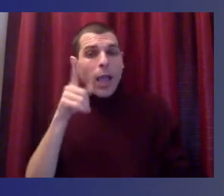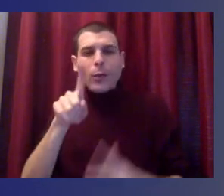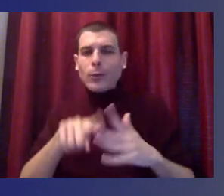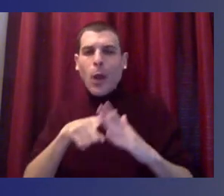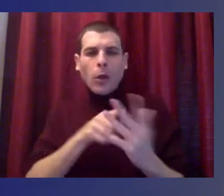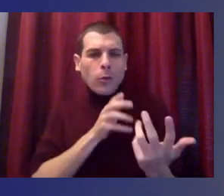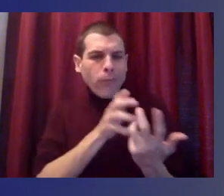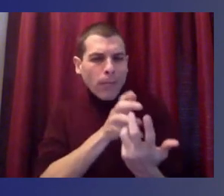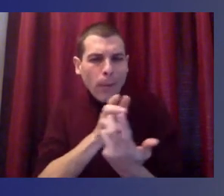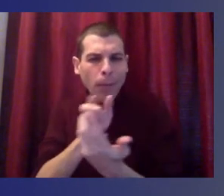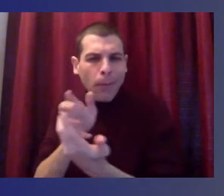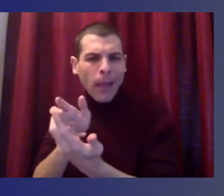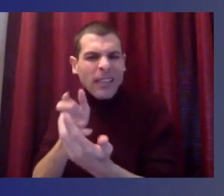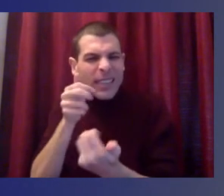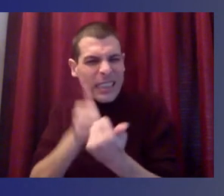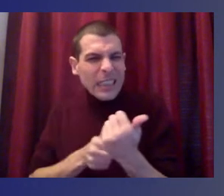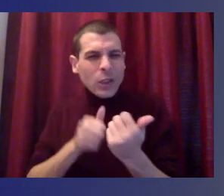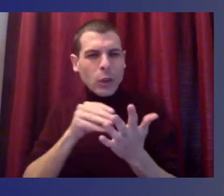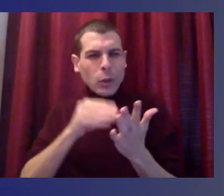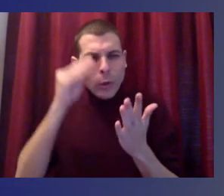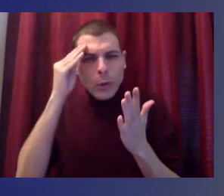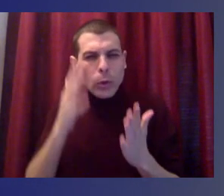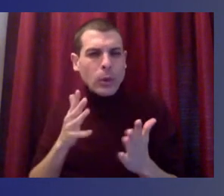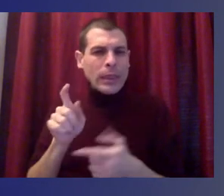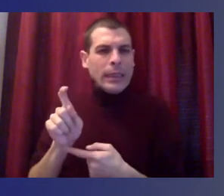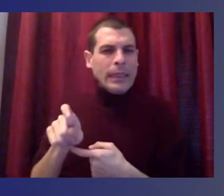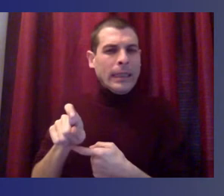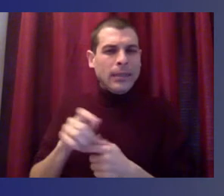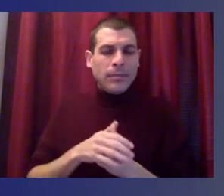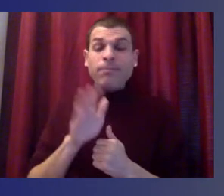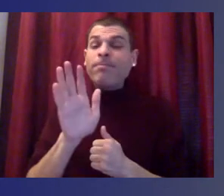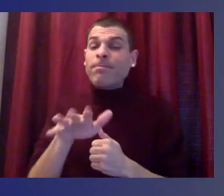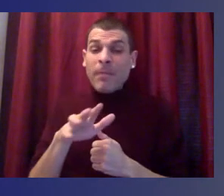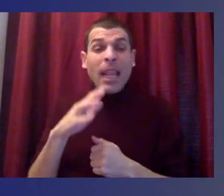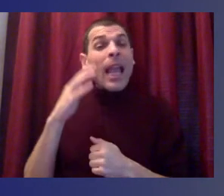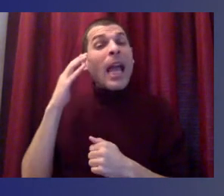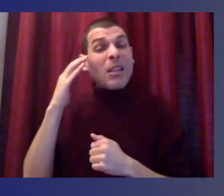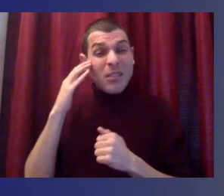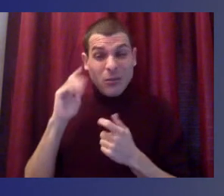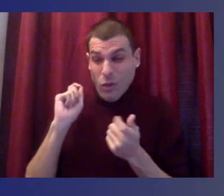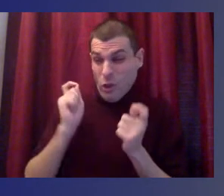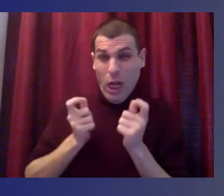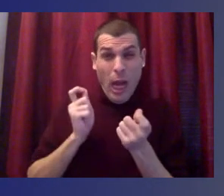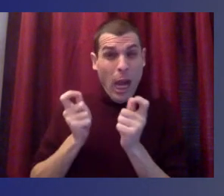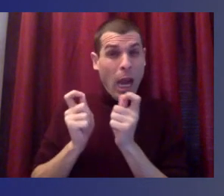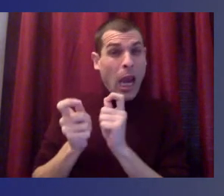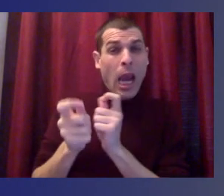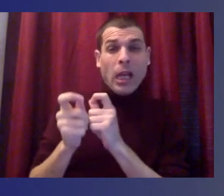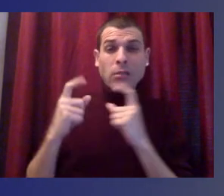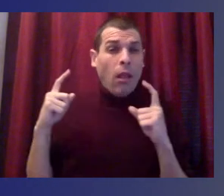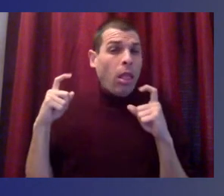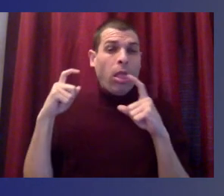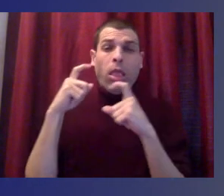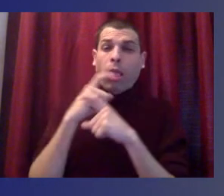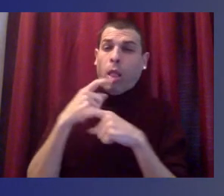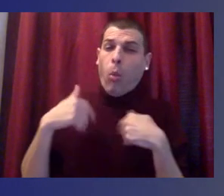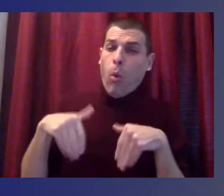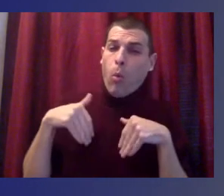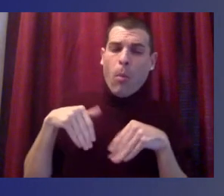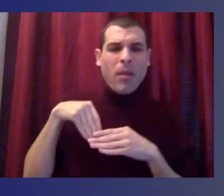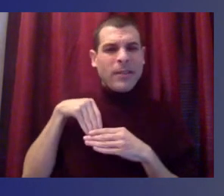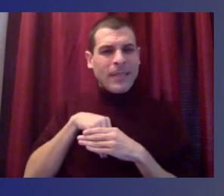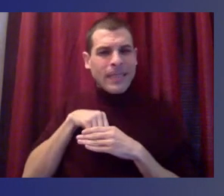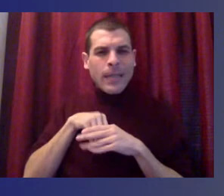As we've navigated through these complex changes, having that spirit of possibility quality is always